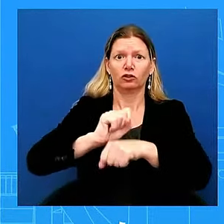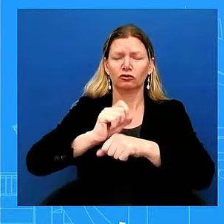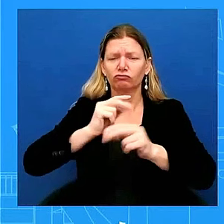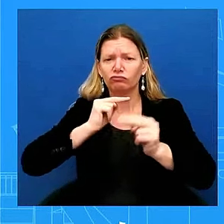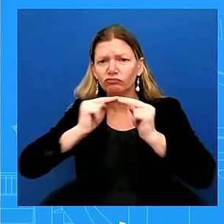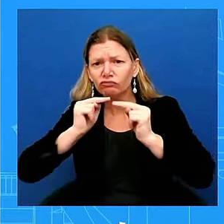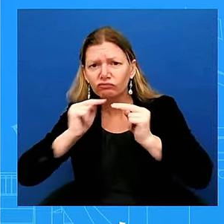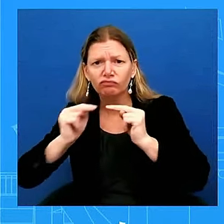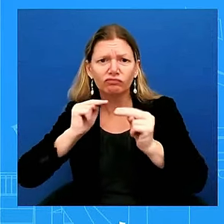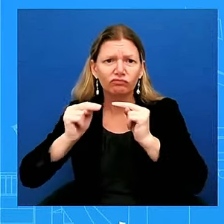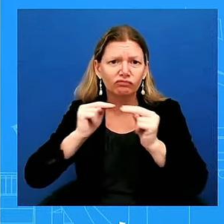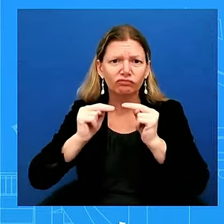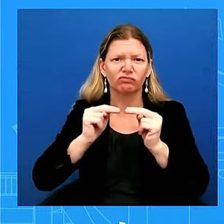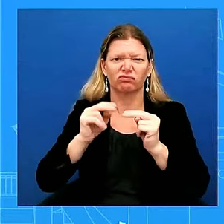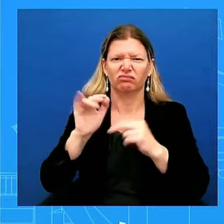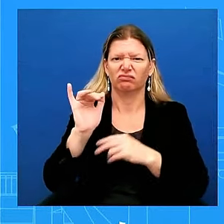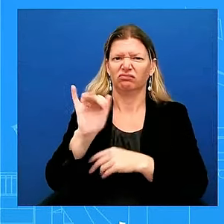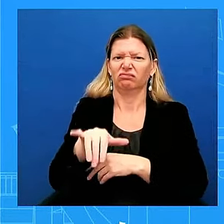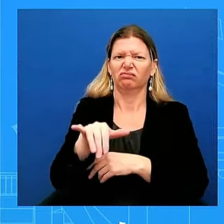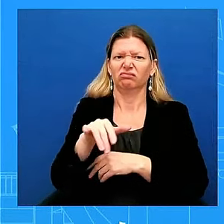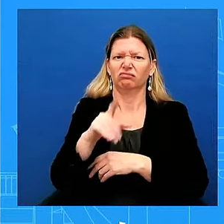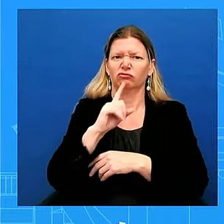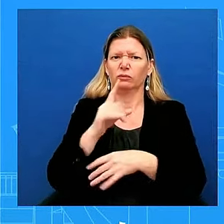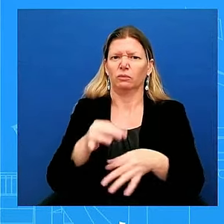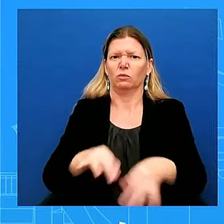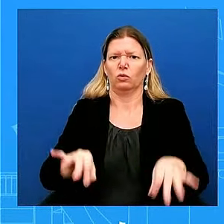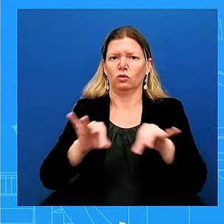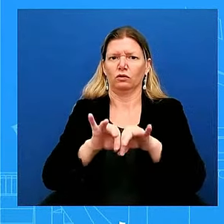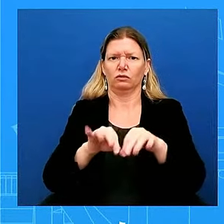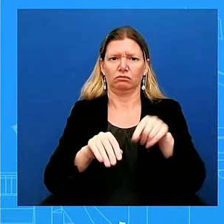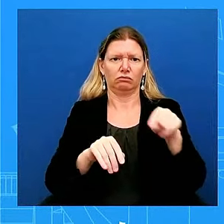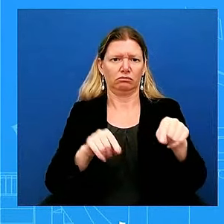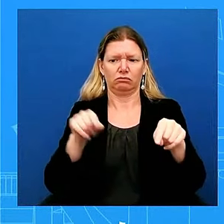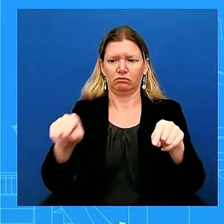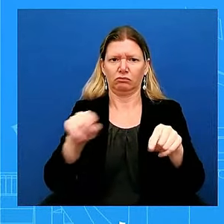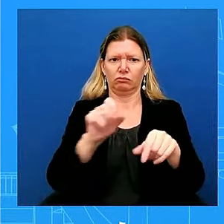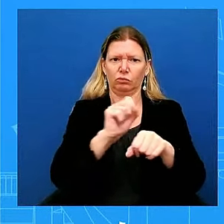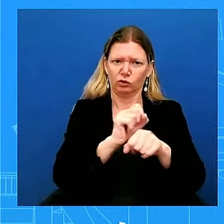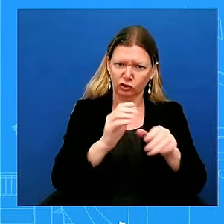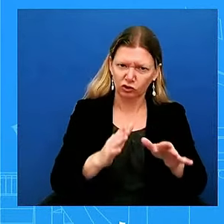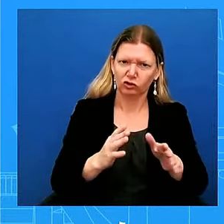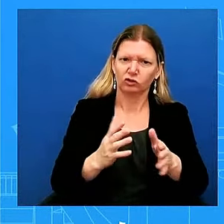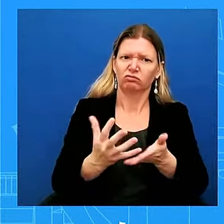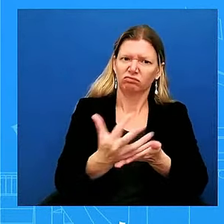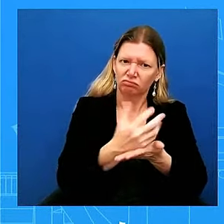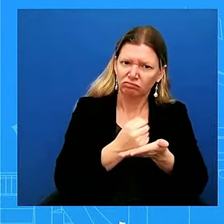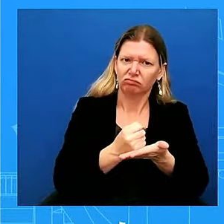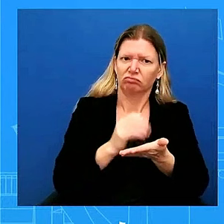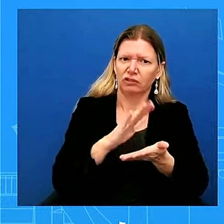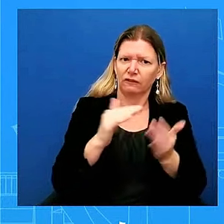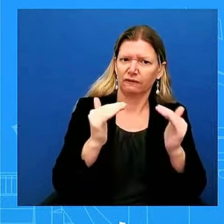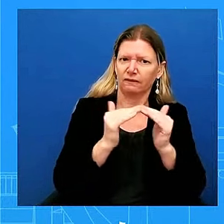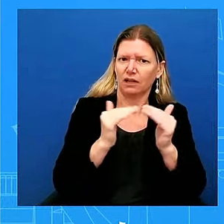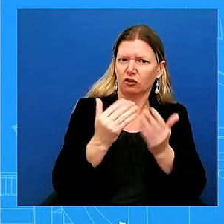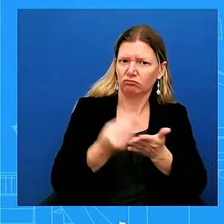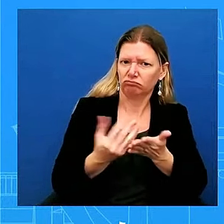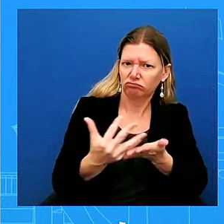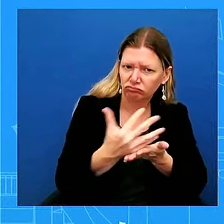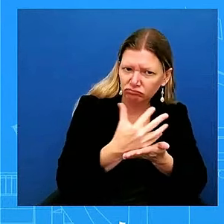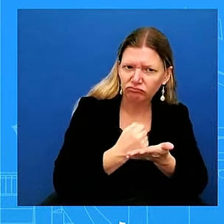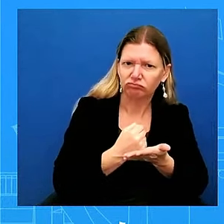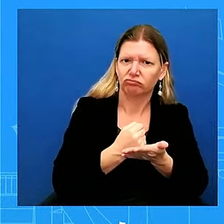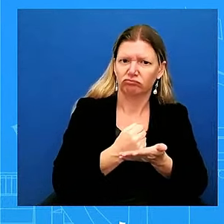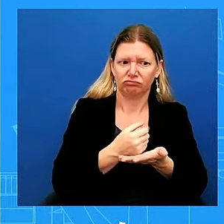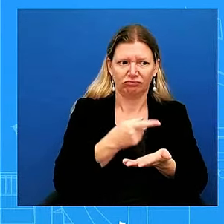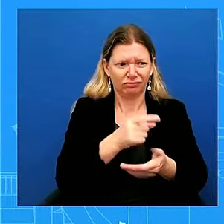bargaining is incredibly important. Workers need to get their fair share. They need to get what they deserve – pay benefits, wages.